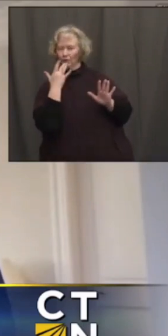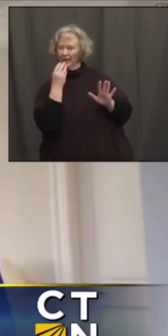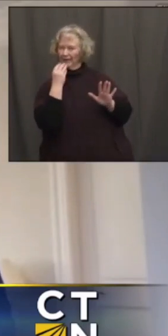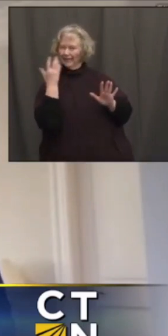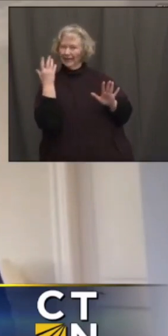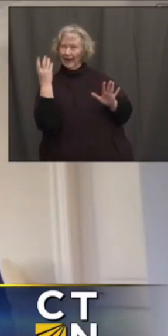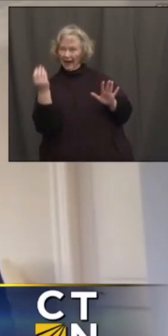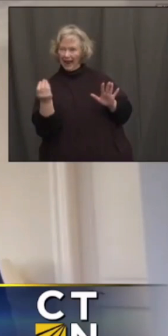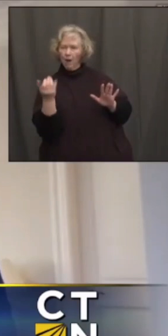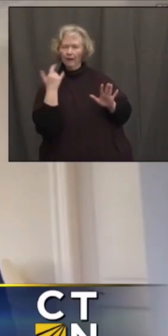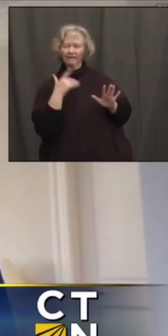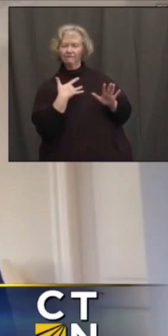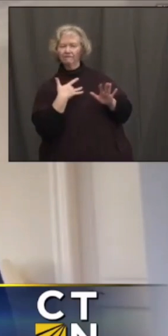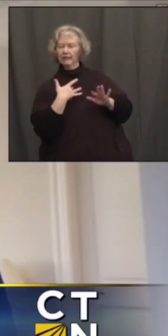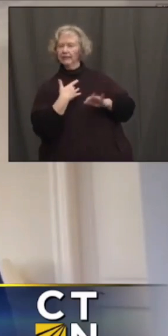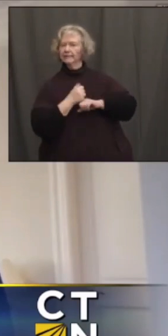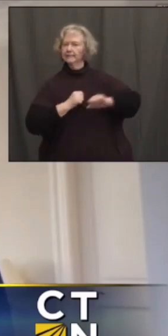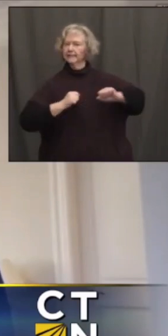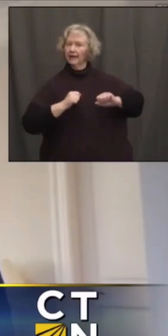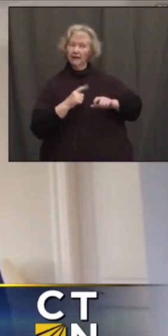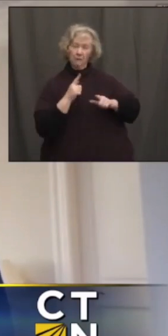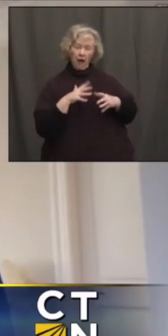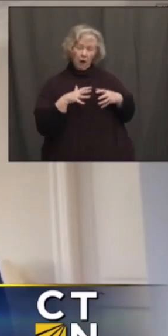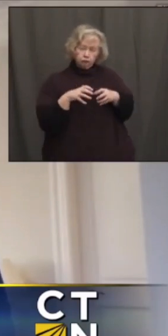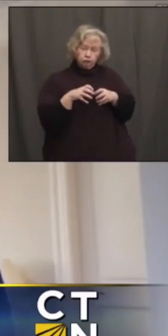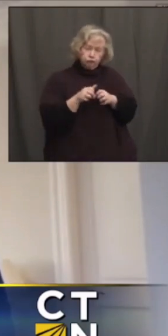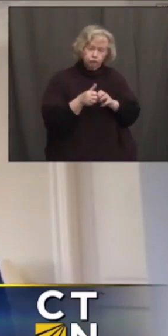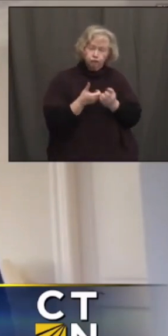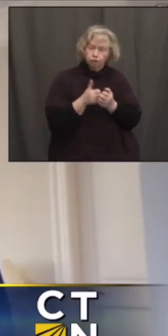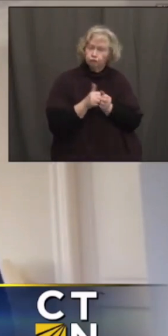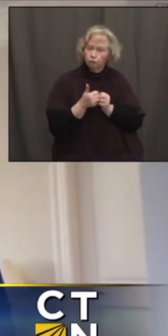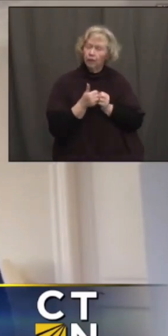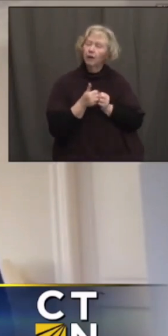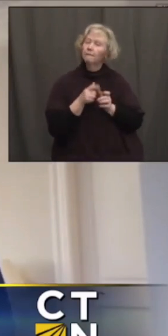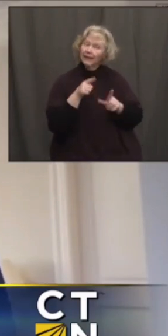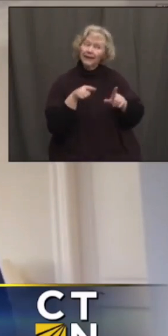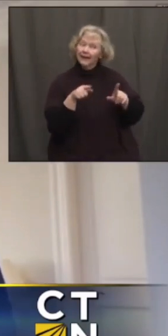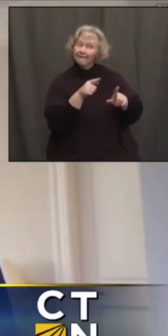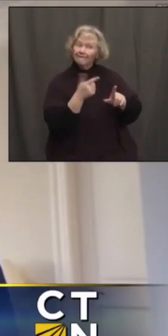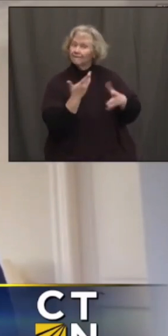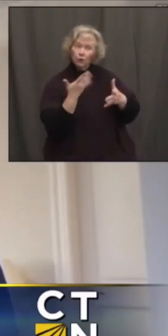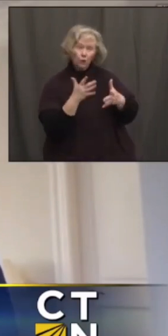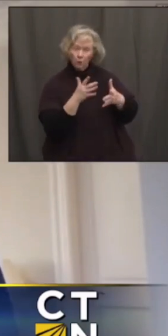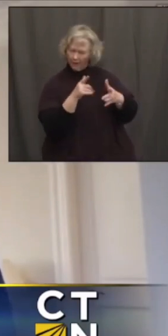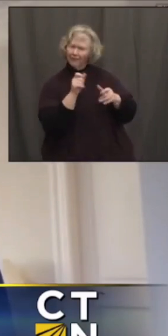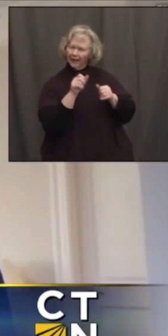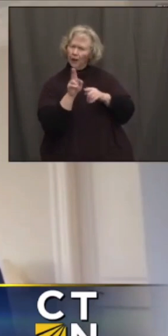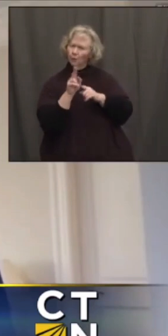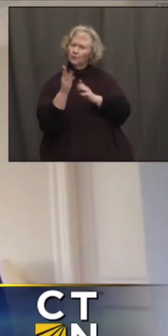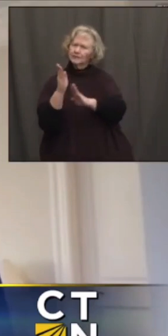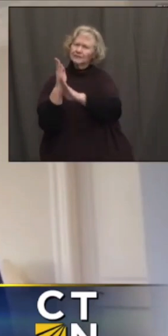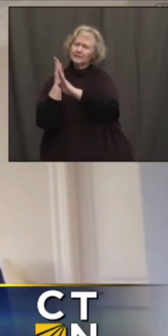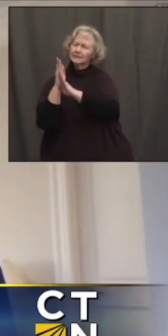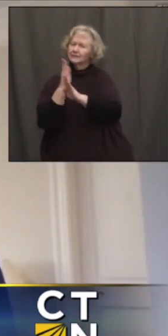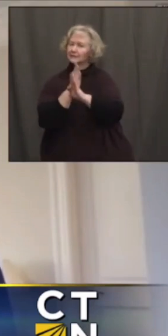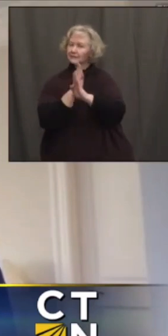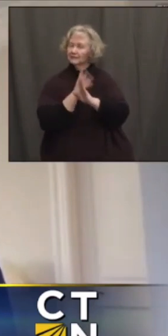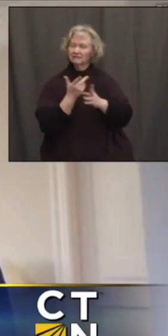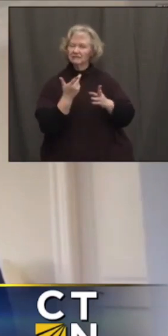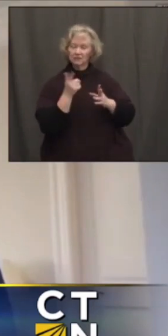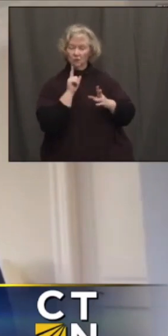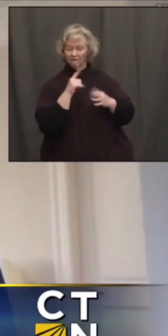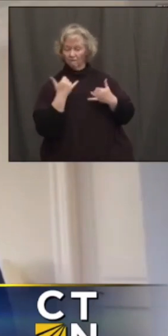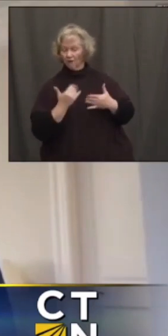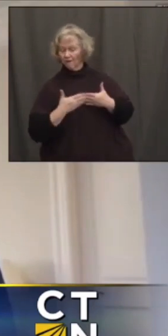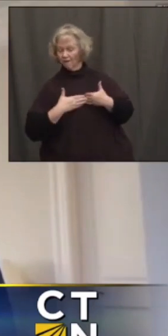But the density of the restaurant, absent the plexiglass, which is still a tool that is available, is not going to change over the next two to four weeks.